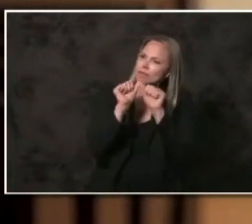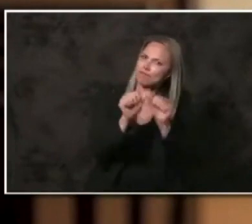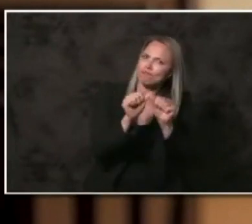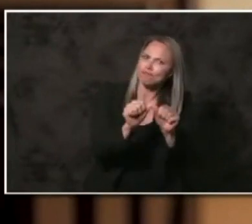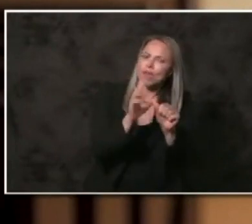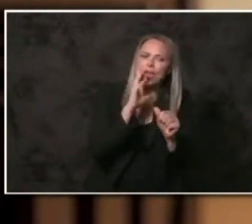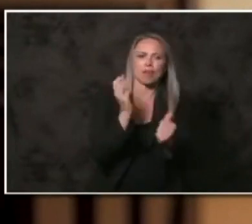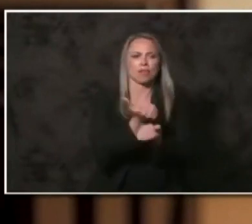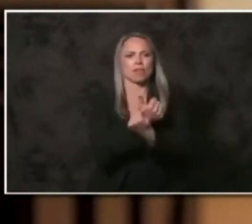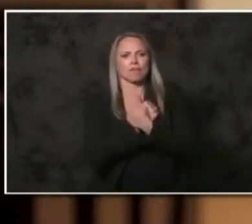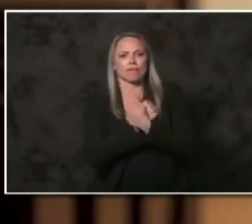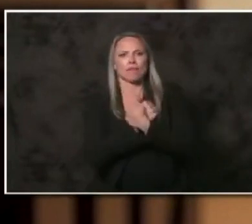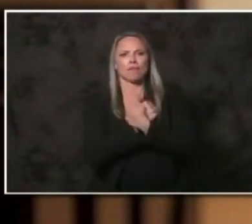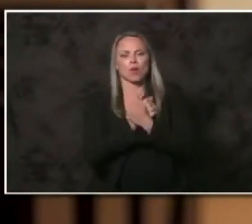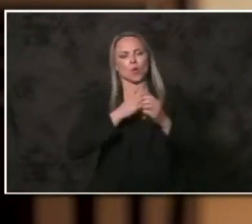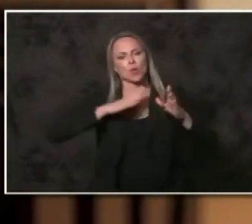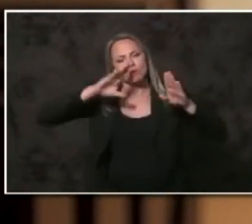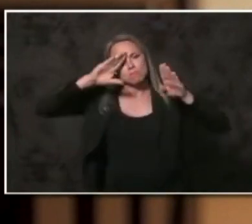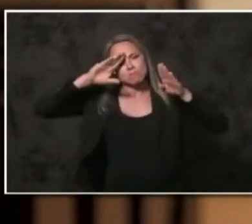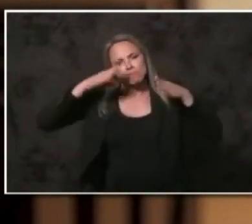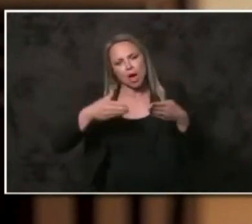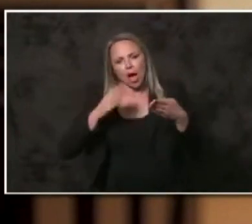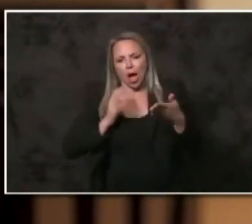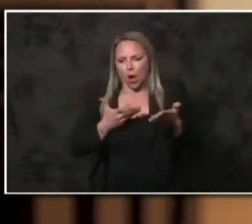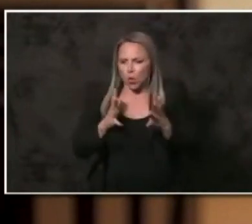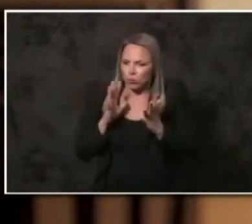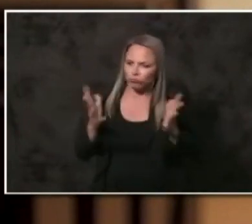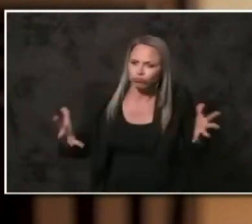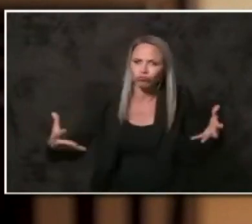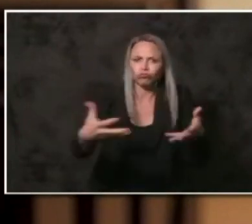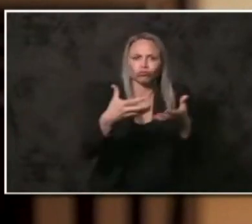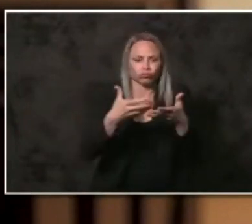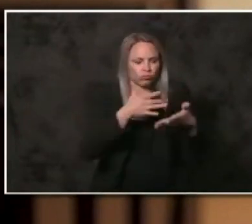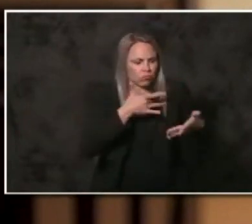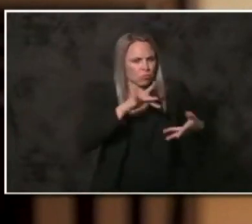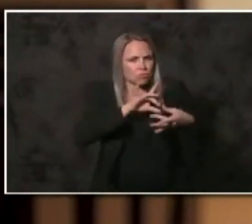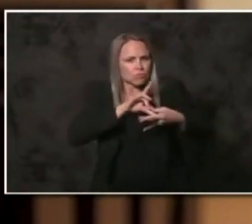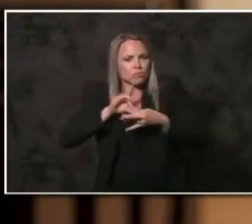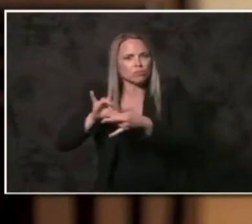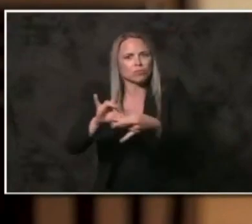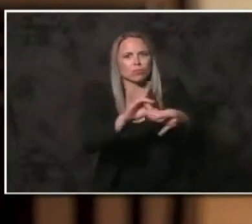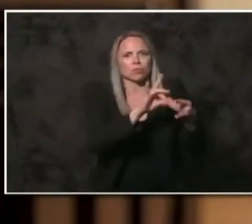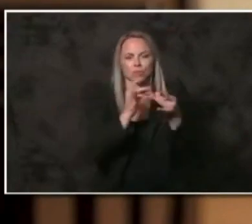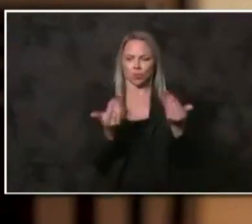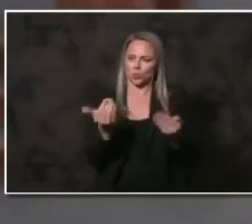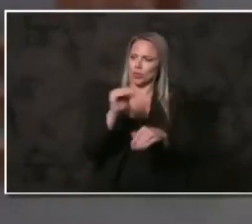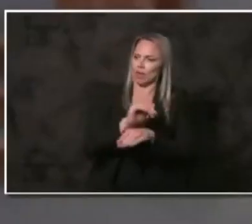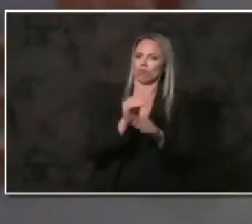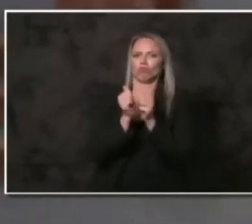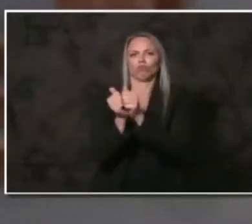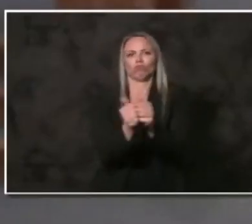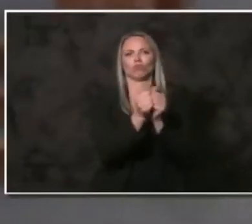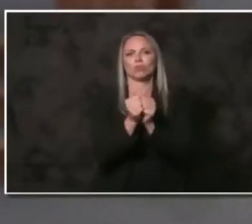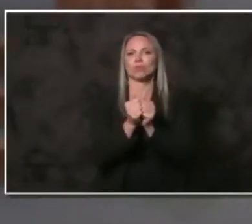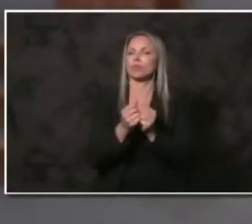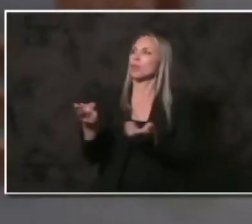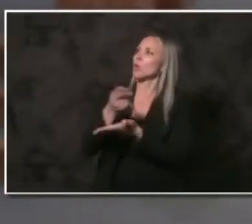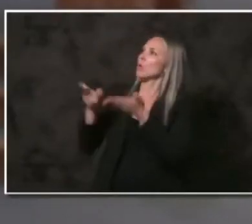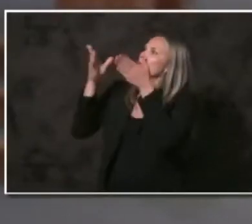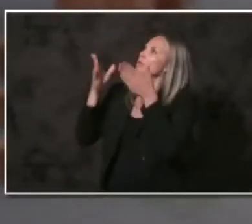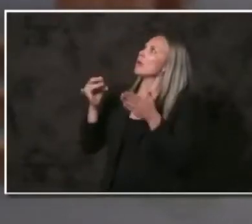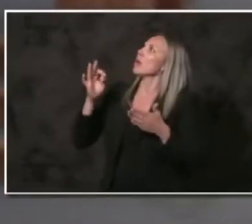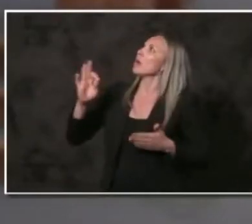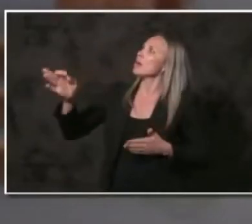We center our collective and connected hearts together tonight. Holy One of blessing,